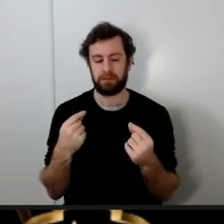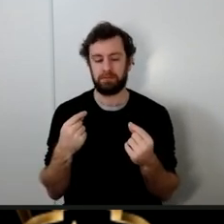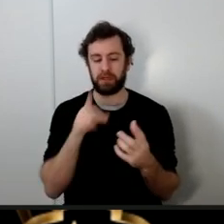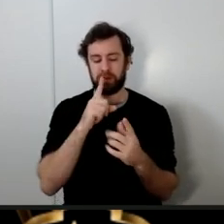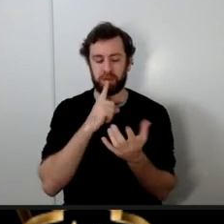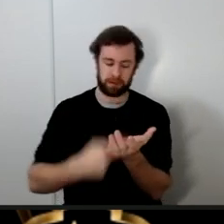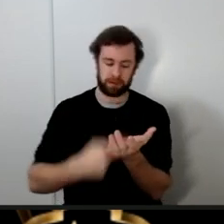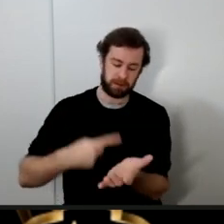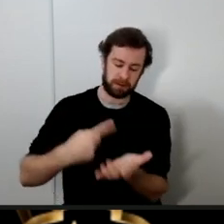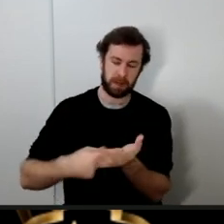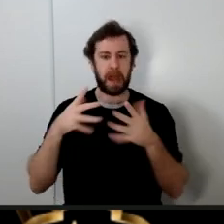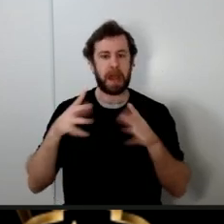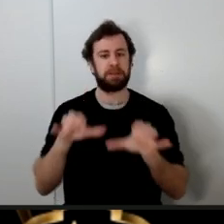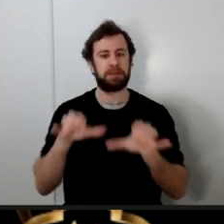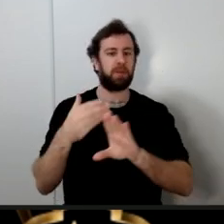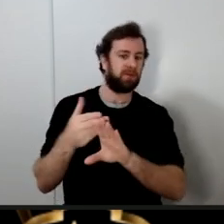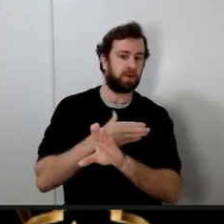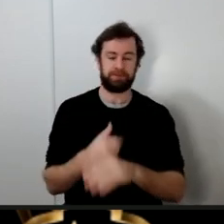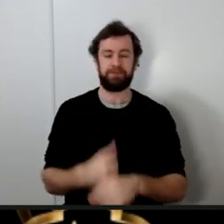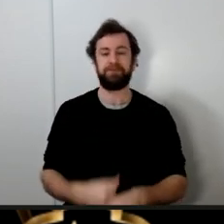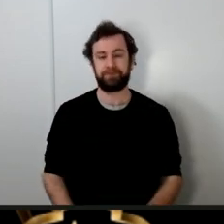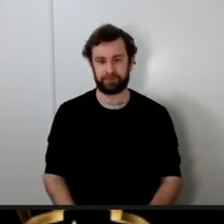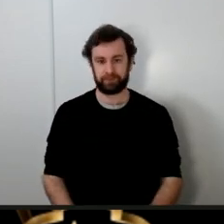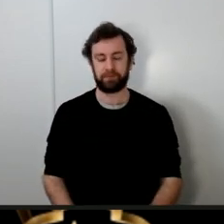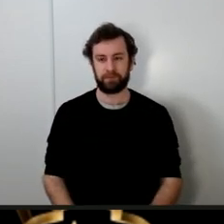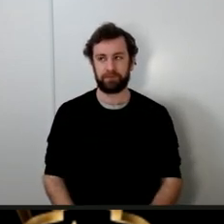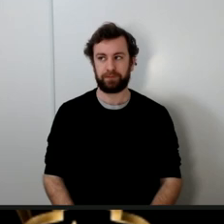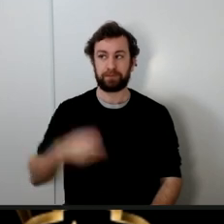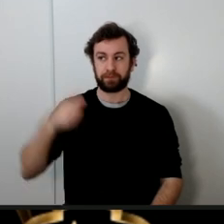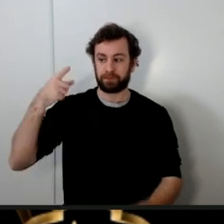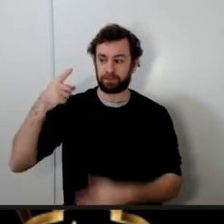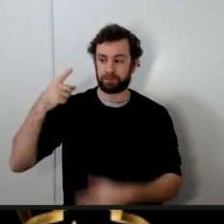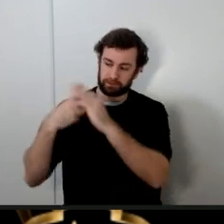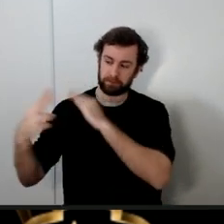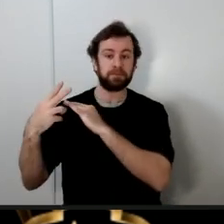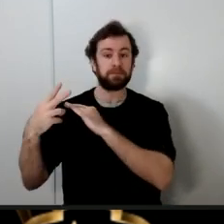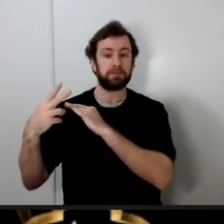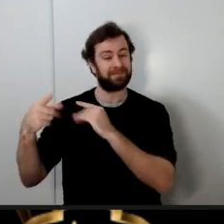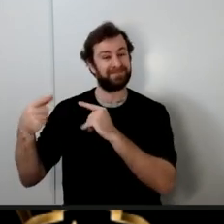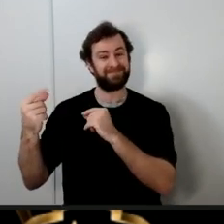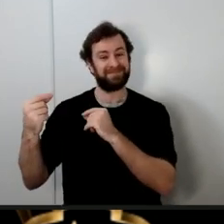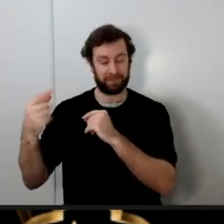warned this ummah about a similar trajectory